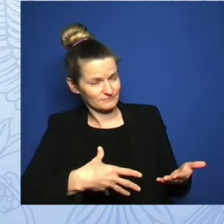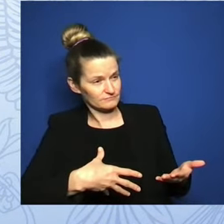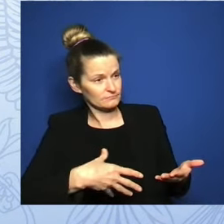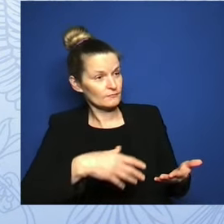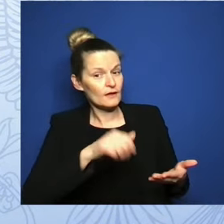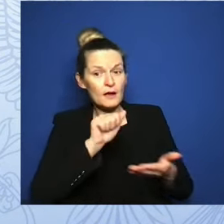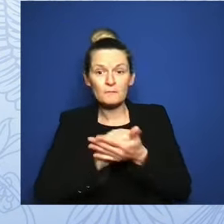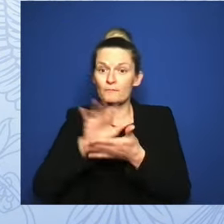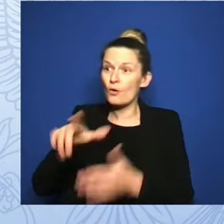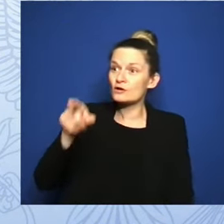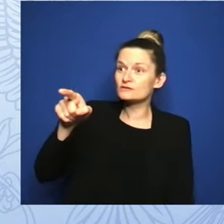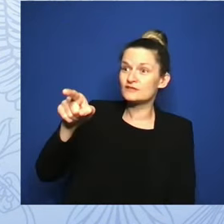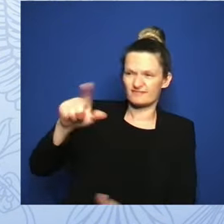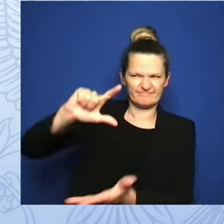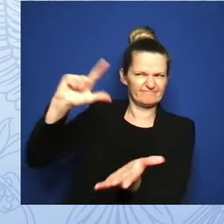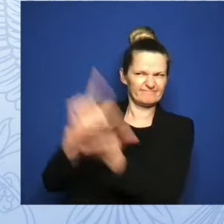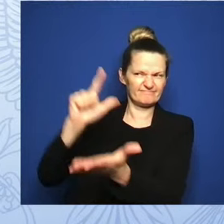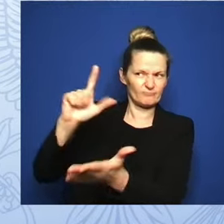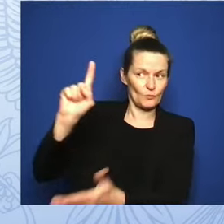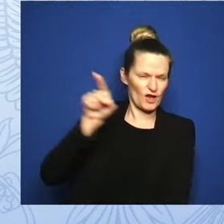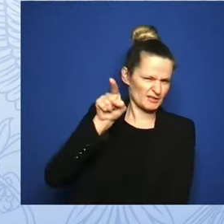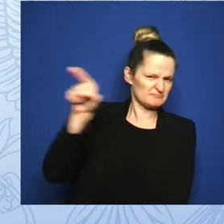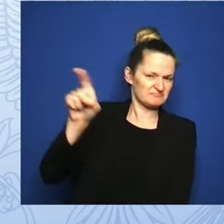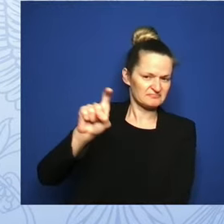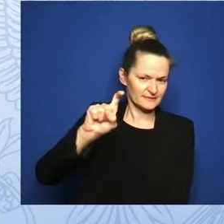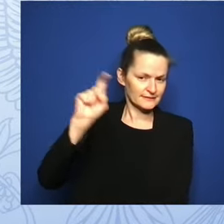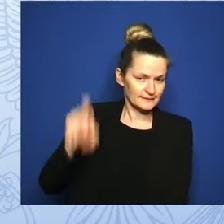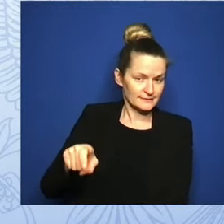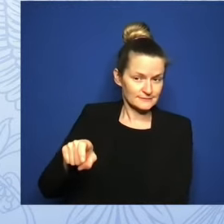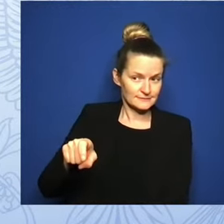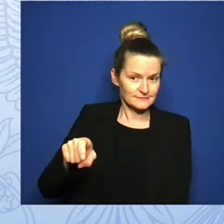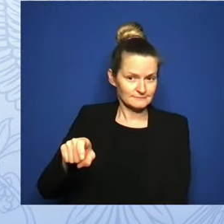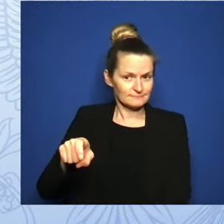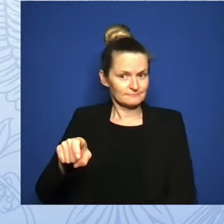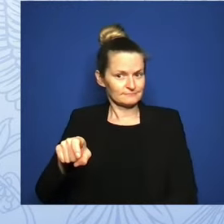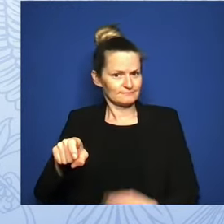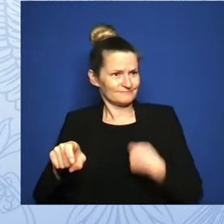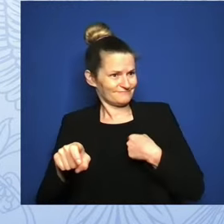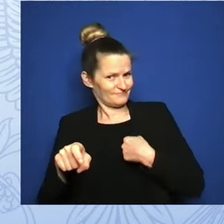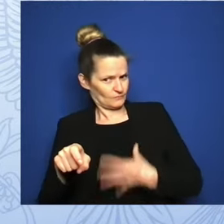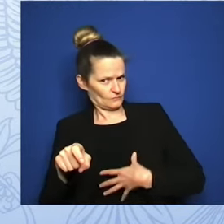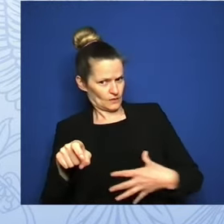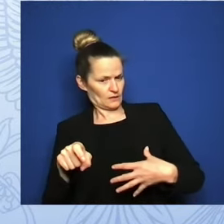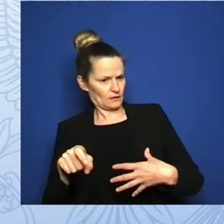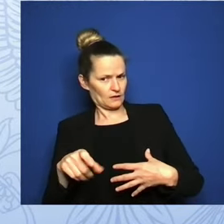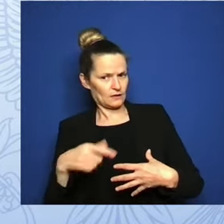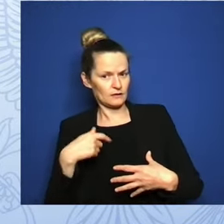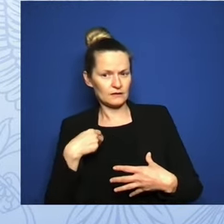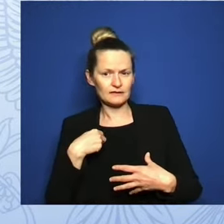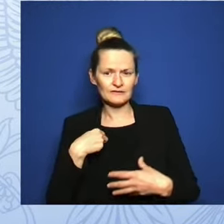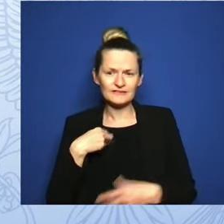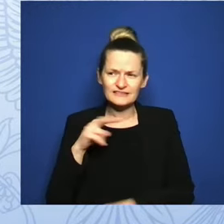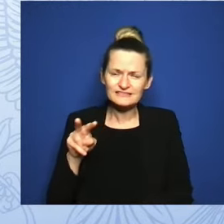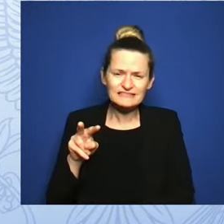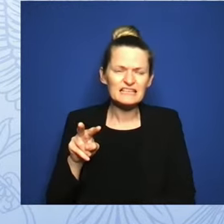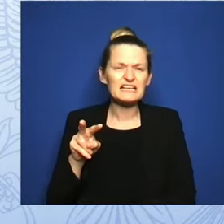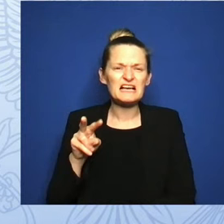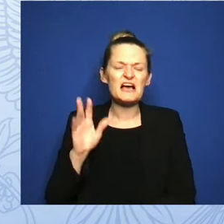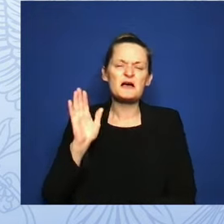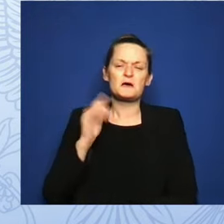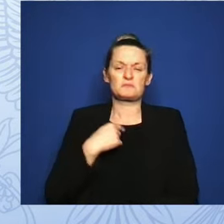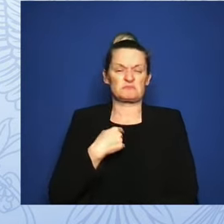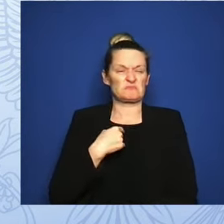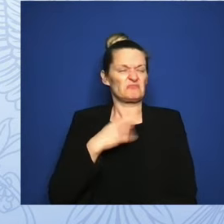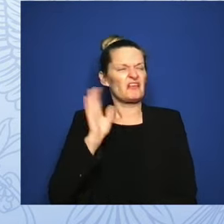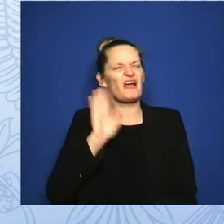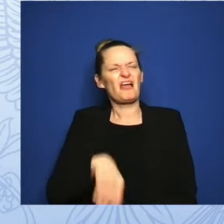and we were thrilled to be starting a family. We had opted to skip genetic testing because I was born with Herb's palsy, which caused partial paralysis